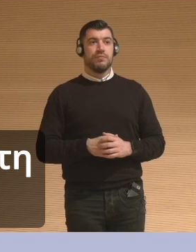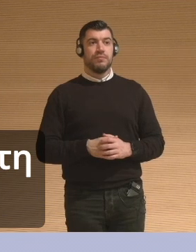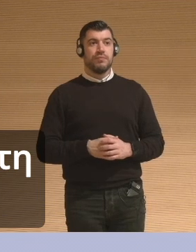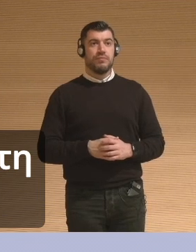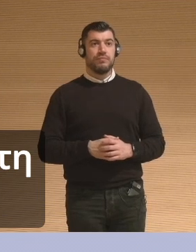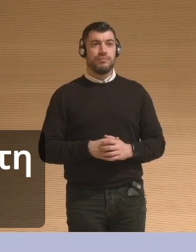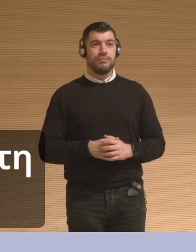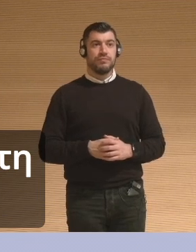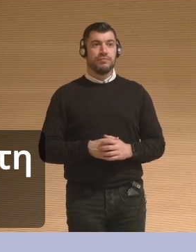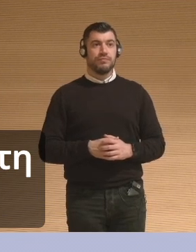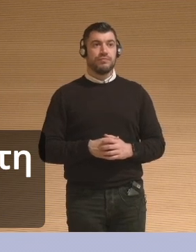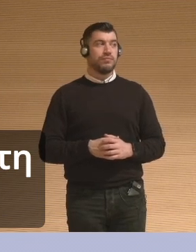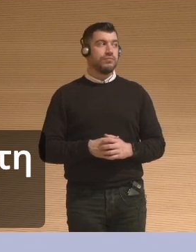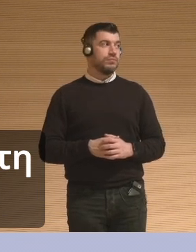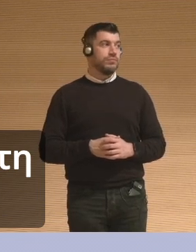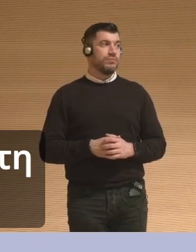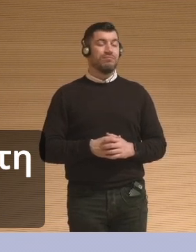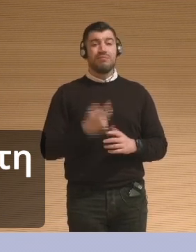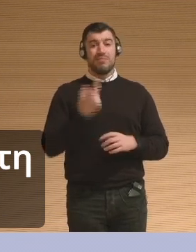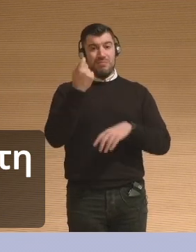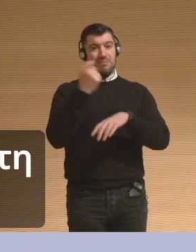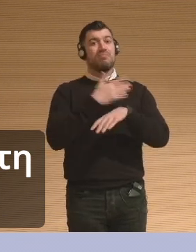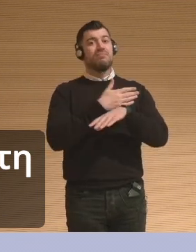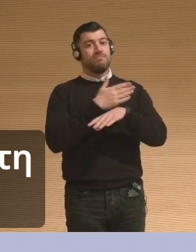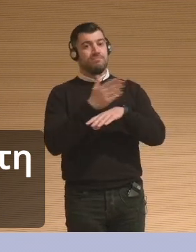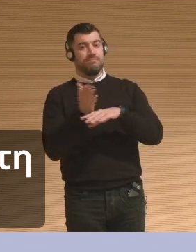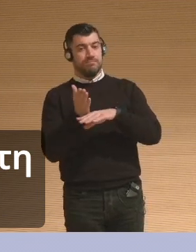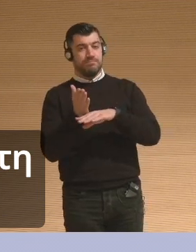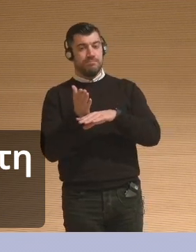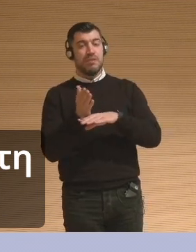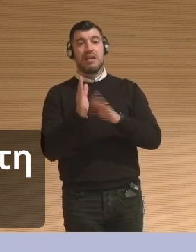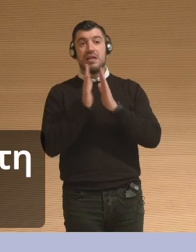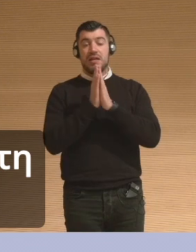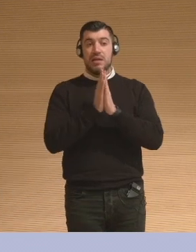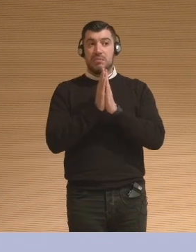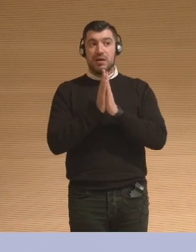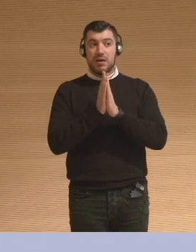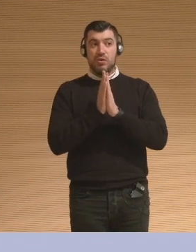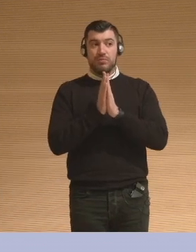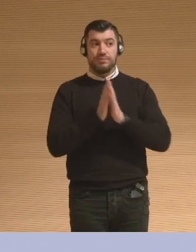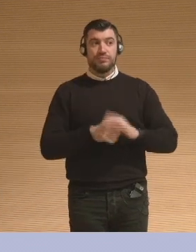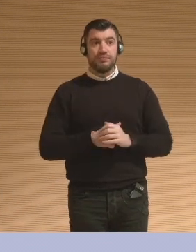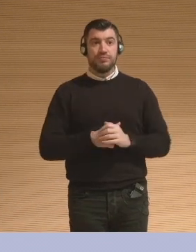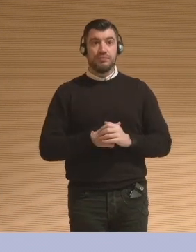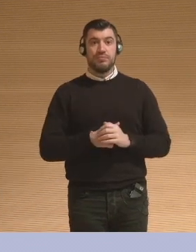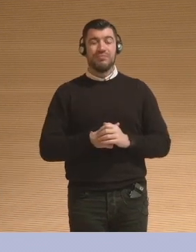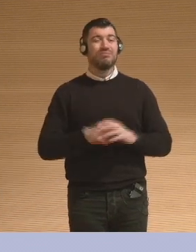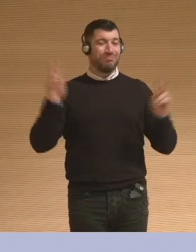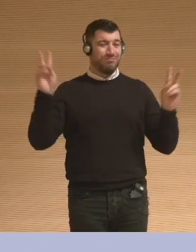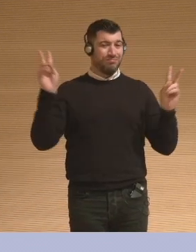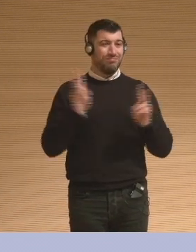We are running a bit late, so we'll try to keep it a bit more concise, our discussion. And we will have our break